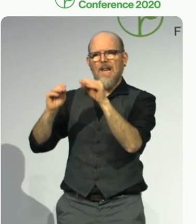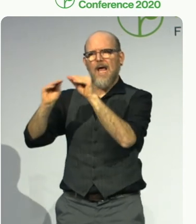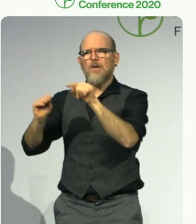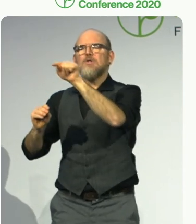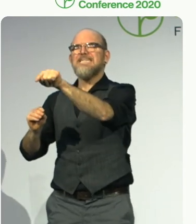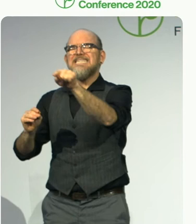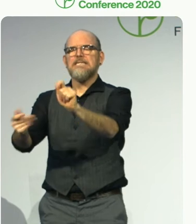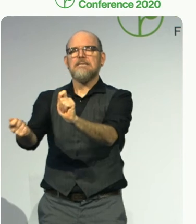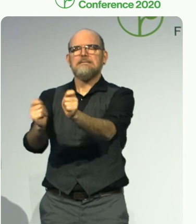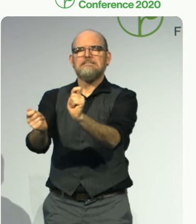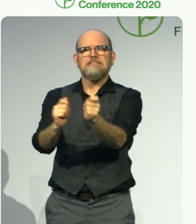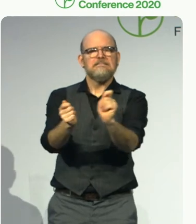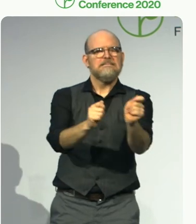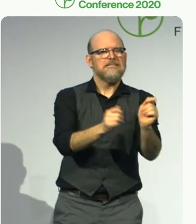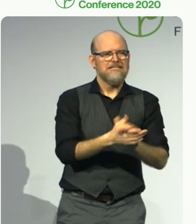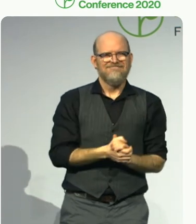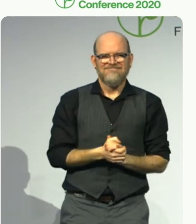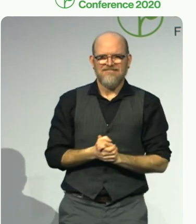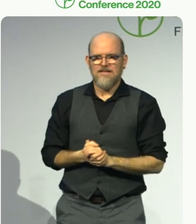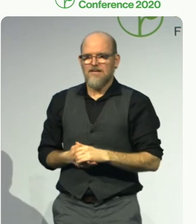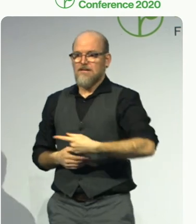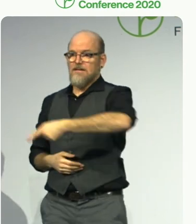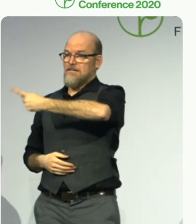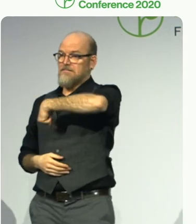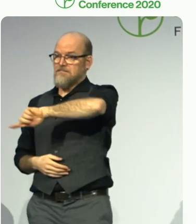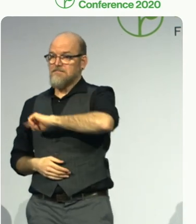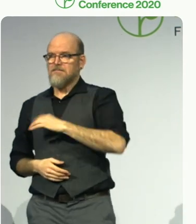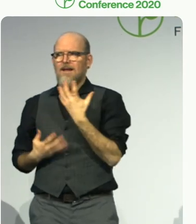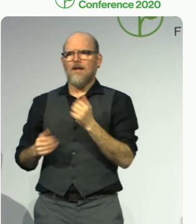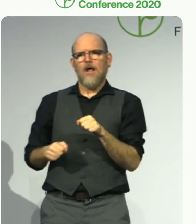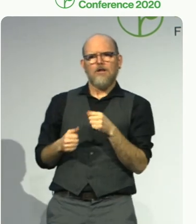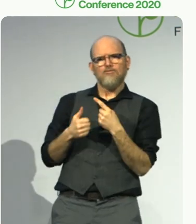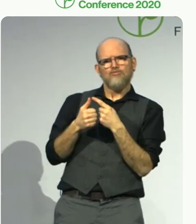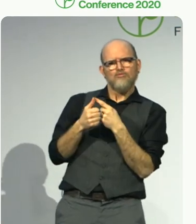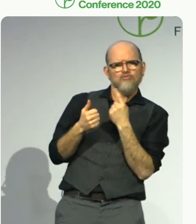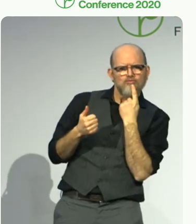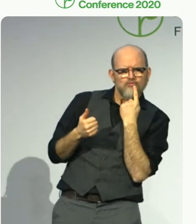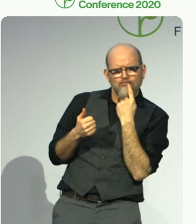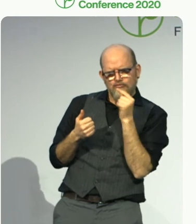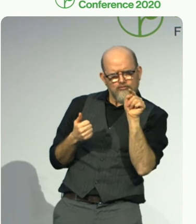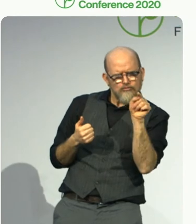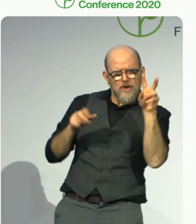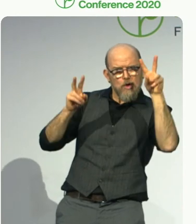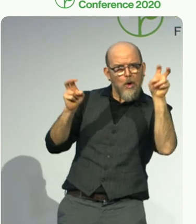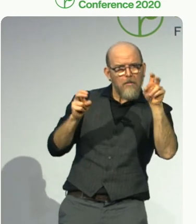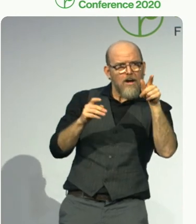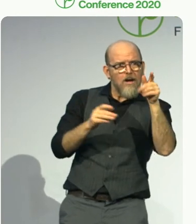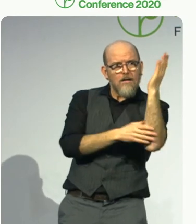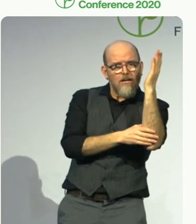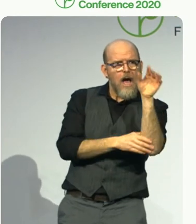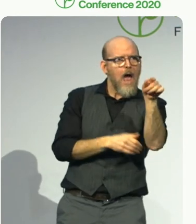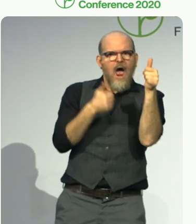and willing to spread at least one single innovation out in our region.